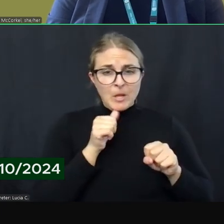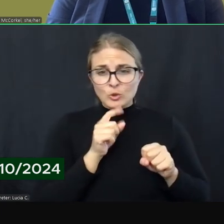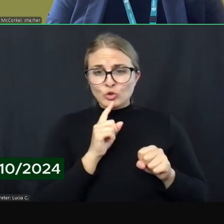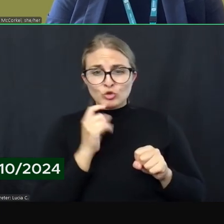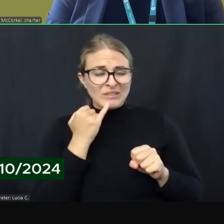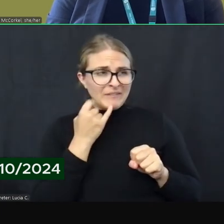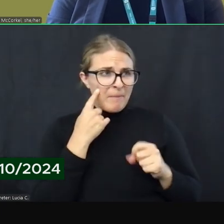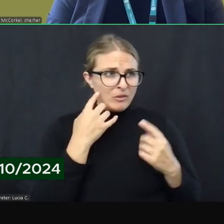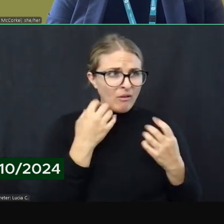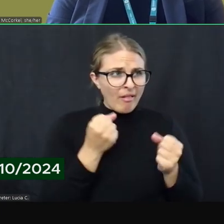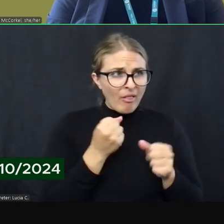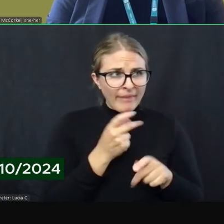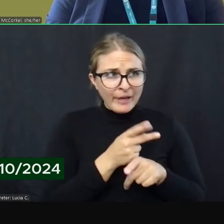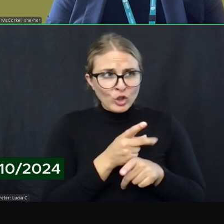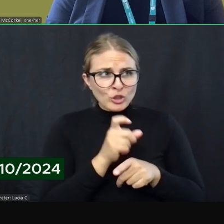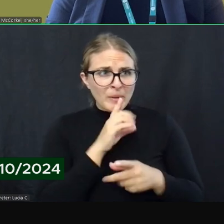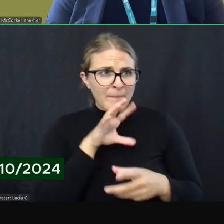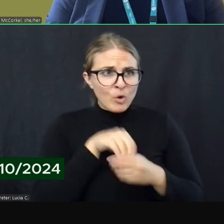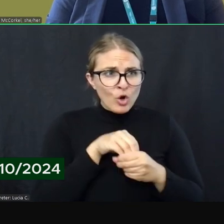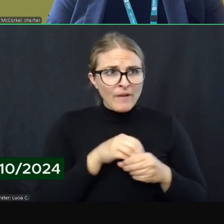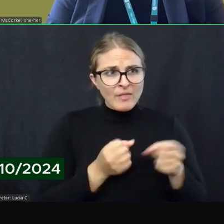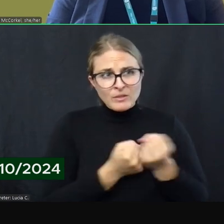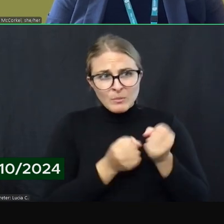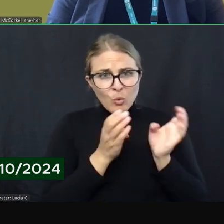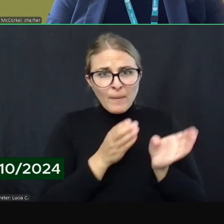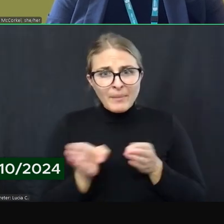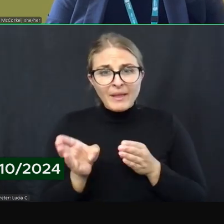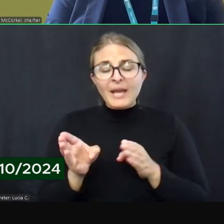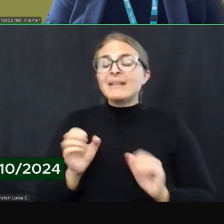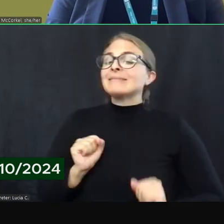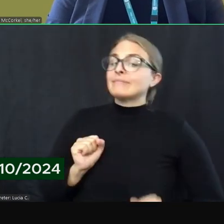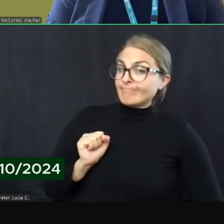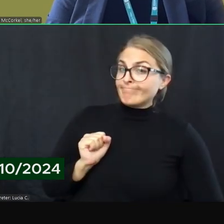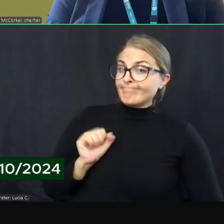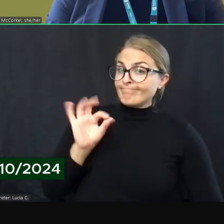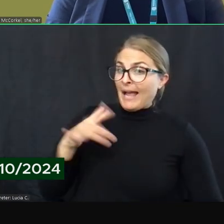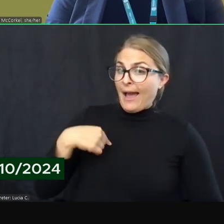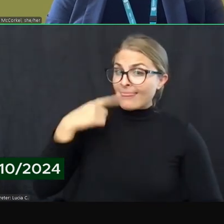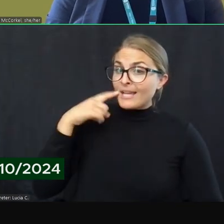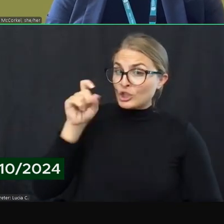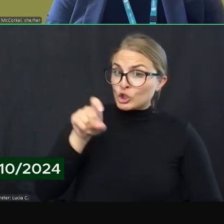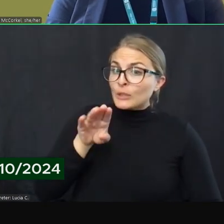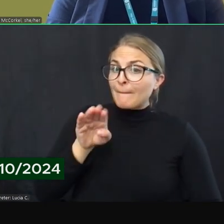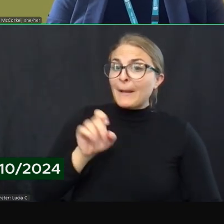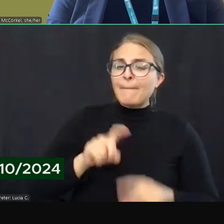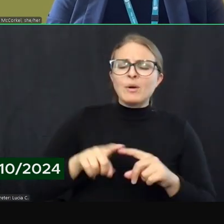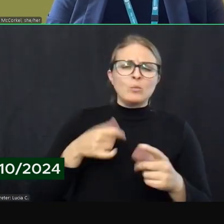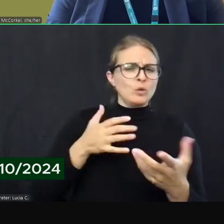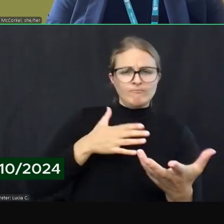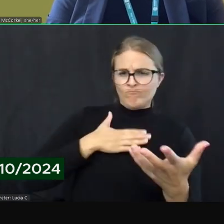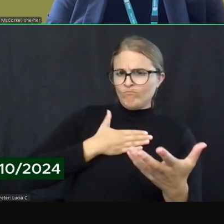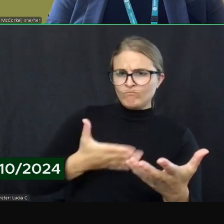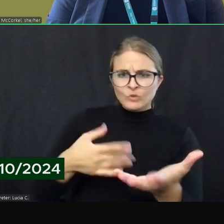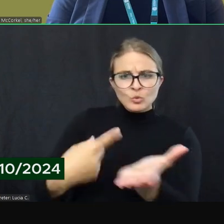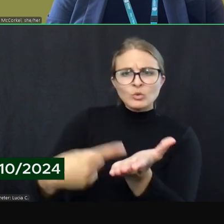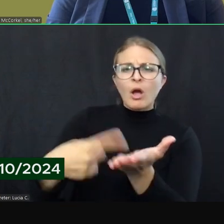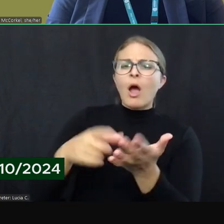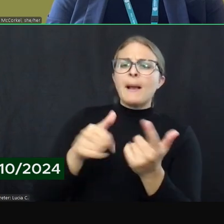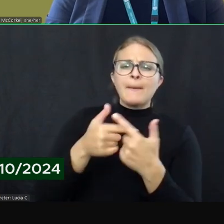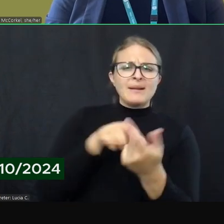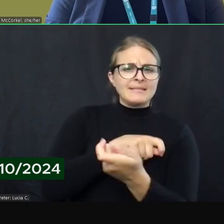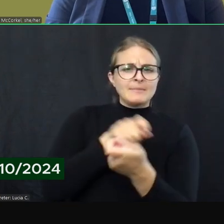someone's crisis or support plan, I'll say here that it probably should be, but we're happy to talk specifics about a particular